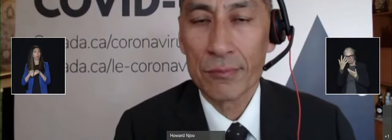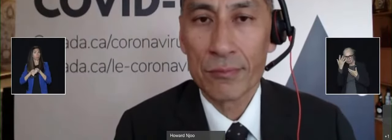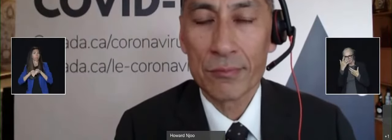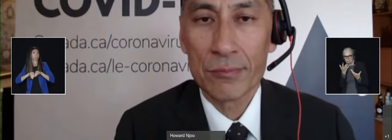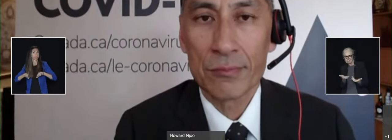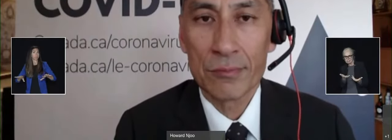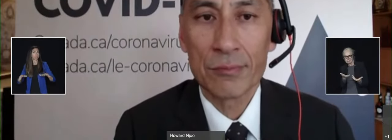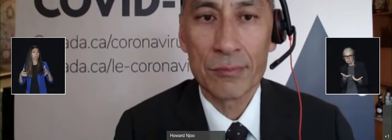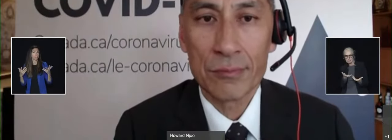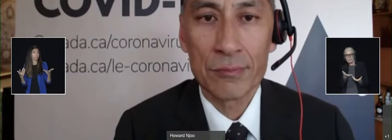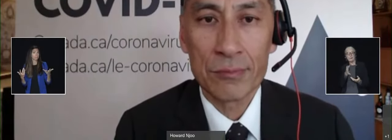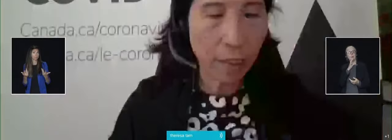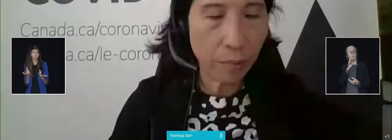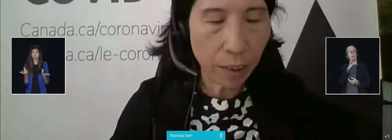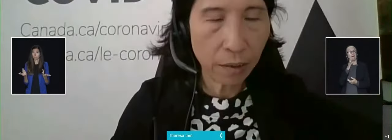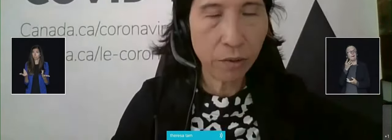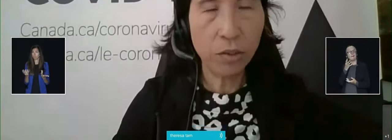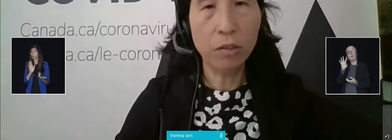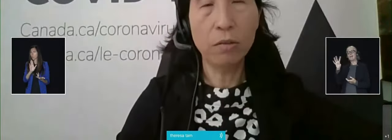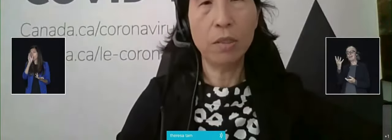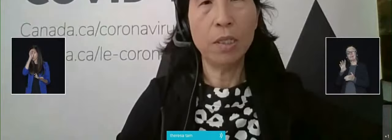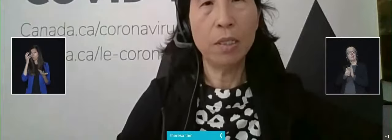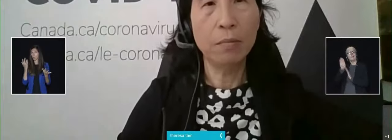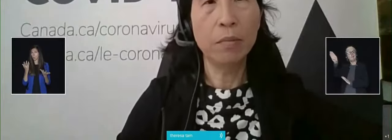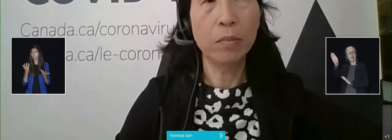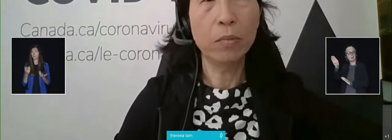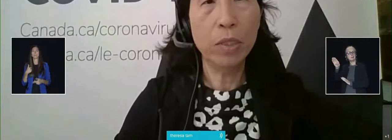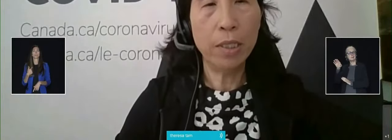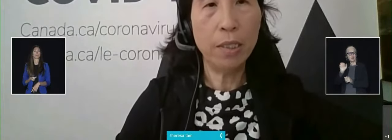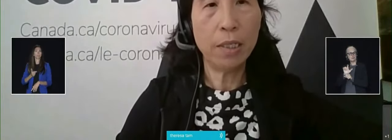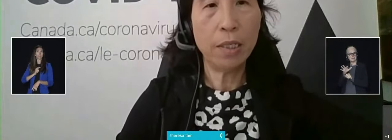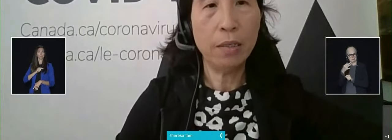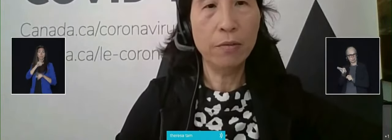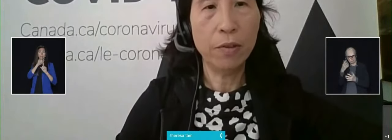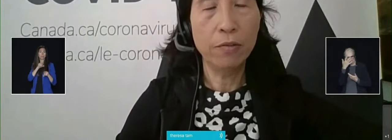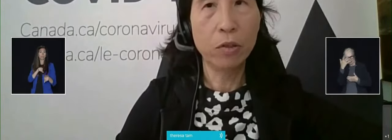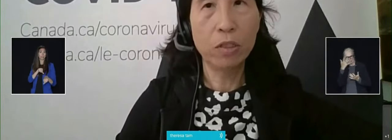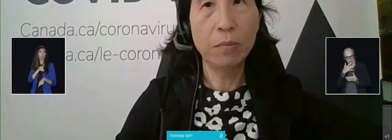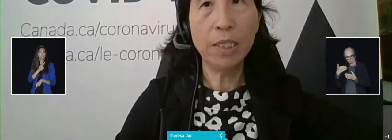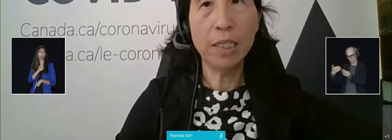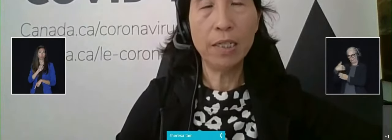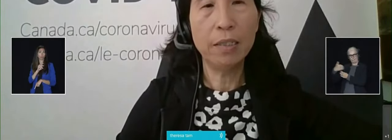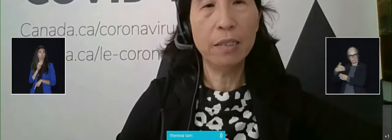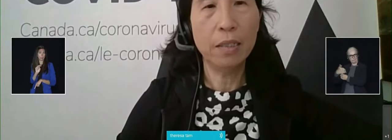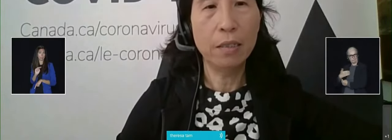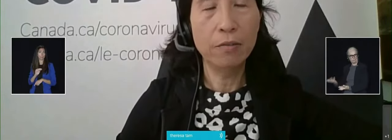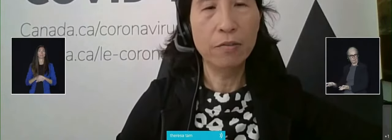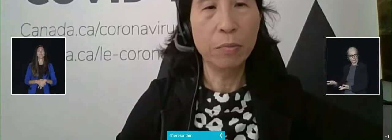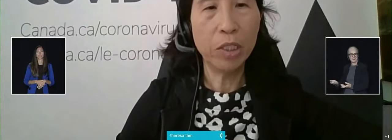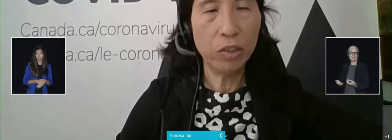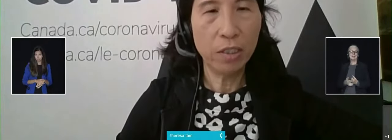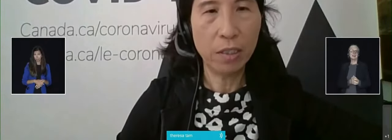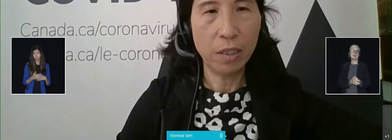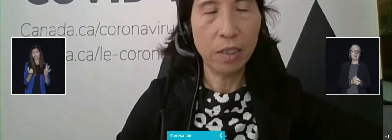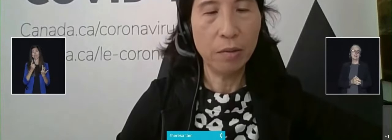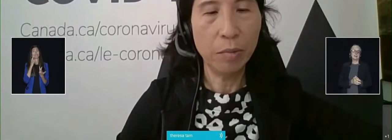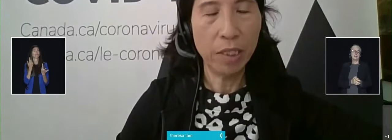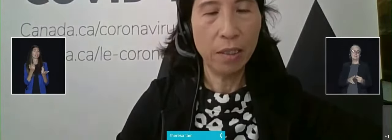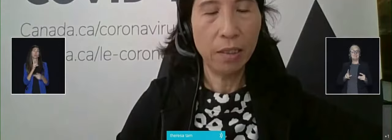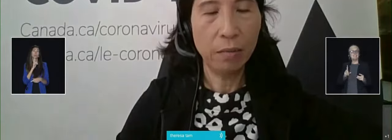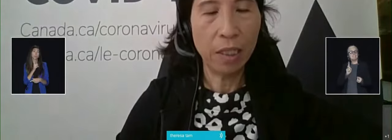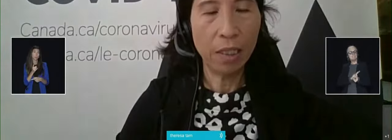This is Theresa Tam here. So, we have, of course, many layers of measures